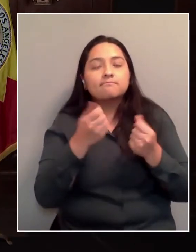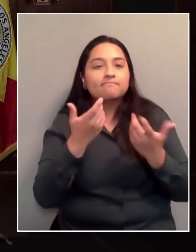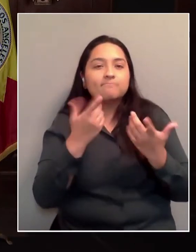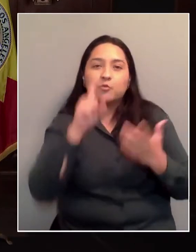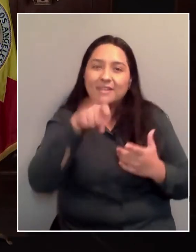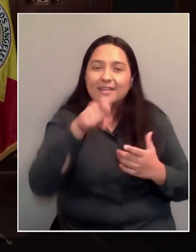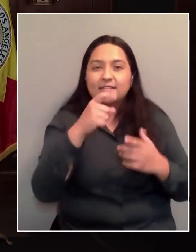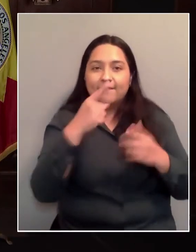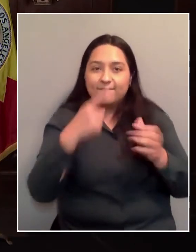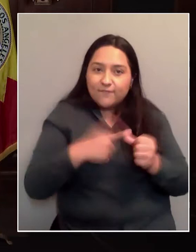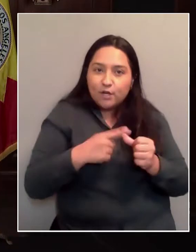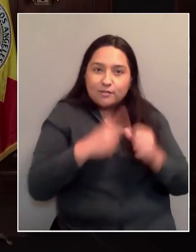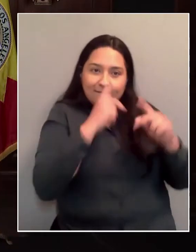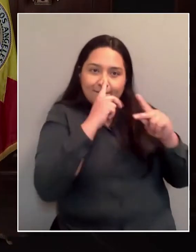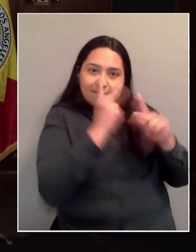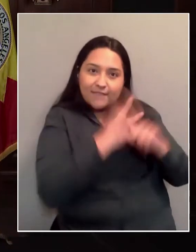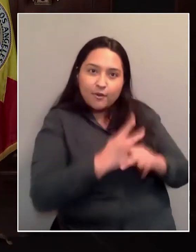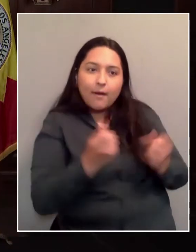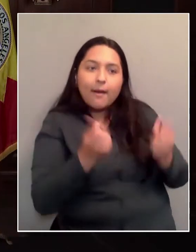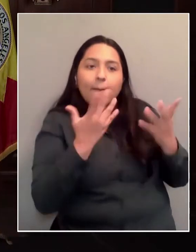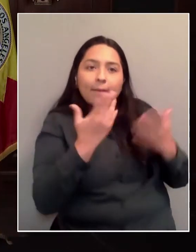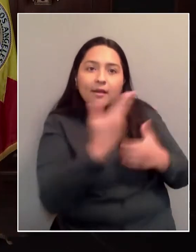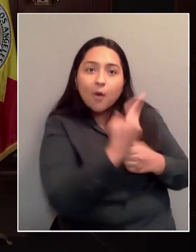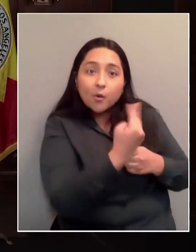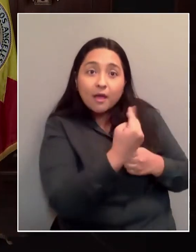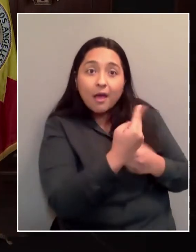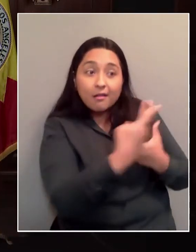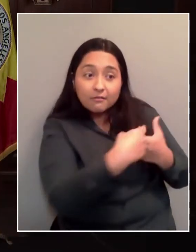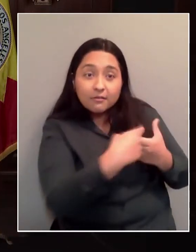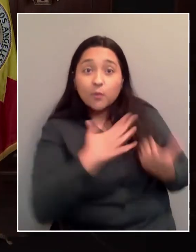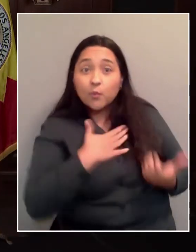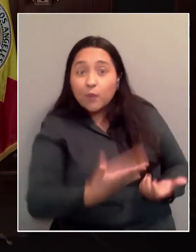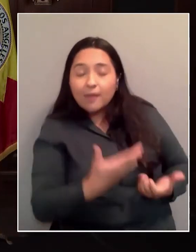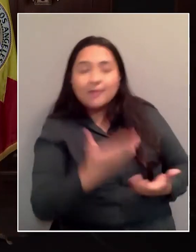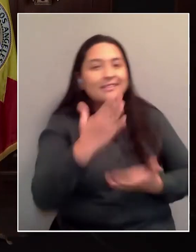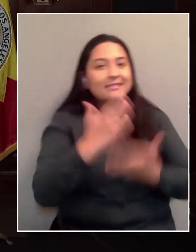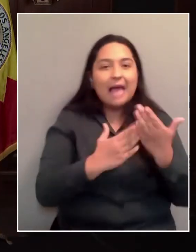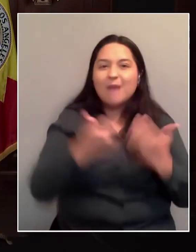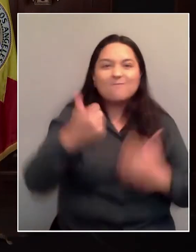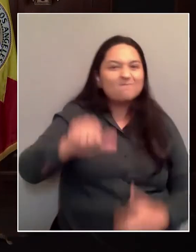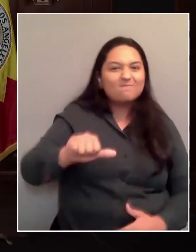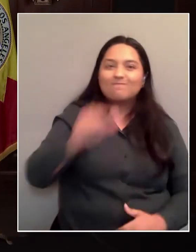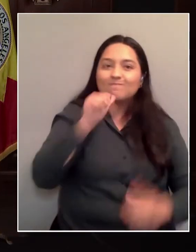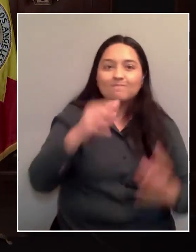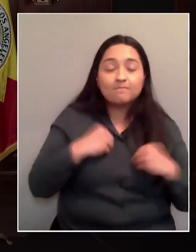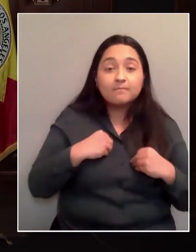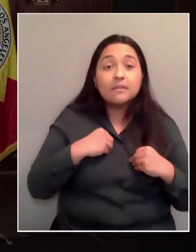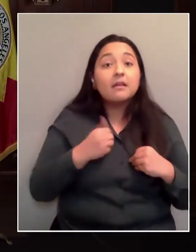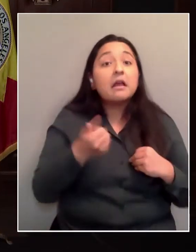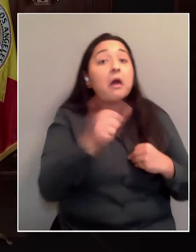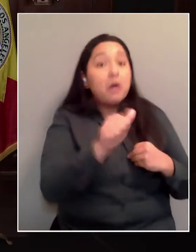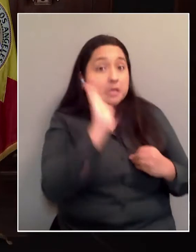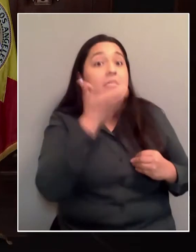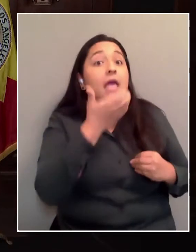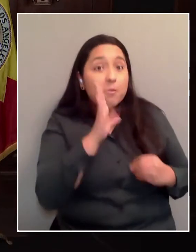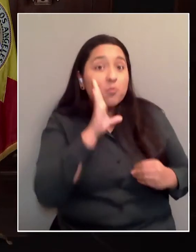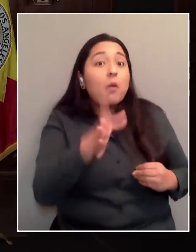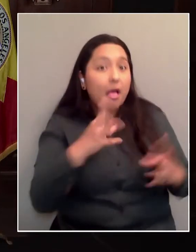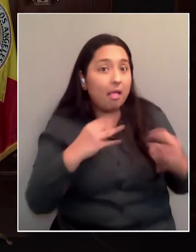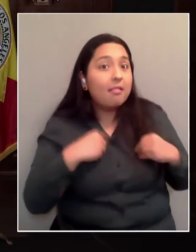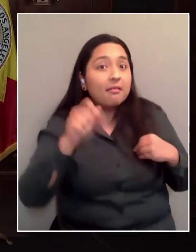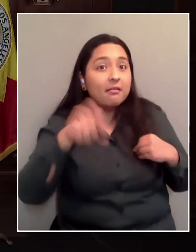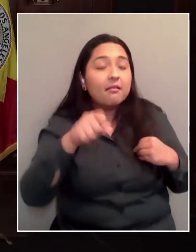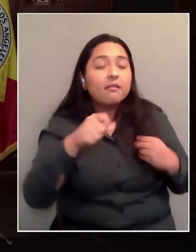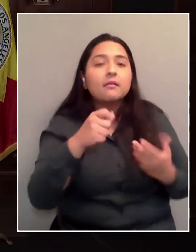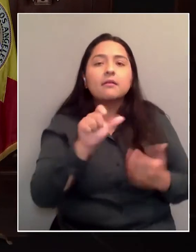hotels that are willing. Some hotels that have turned us down, one now looks like it may say yes. Other ones had unused beds. That's the